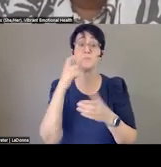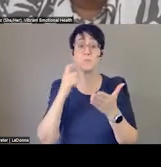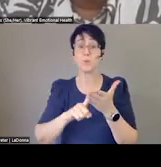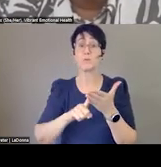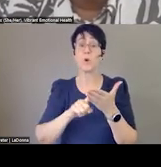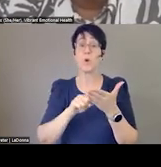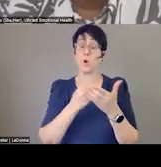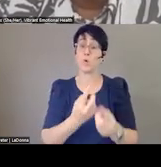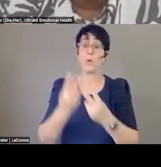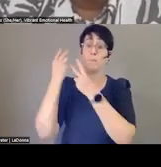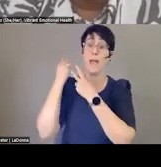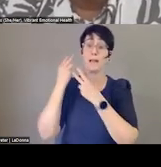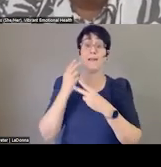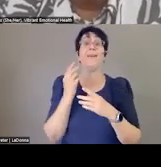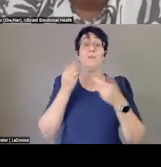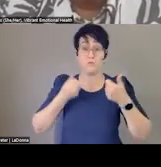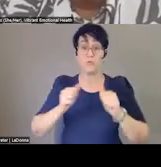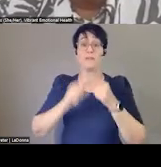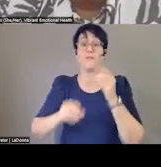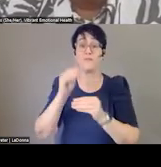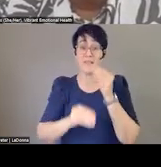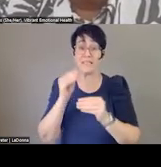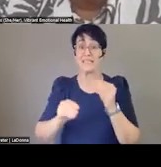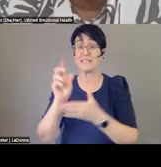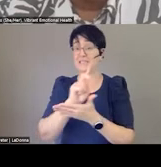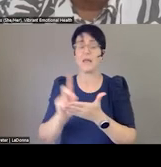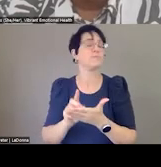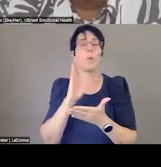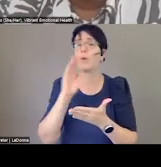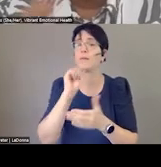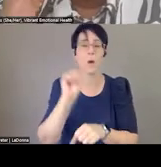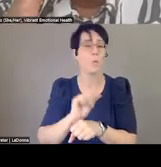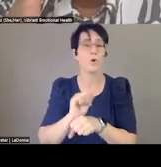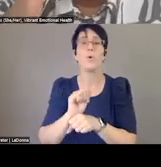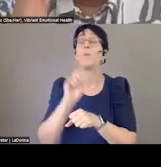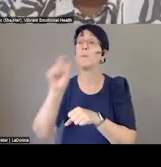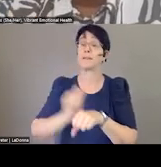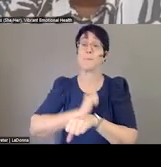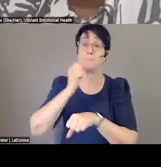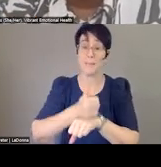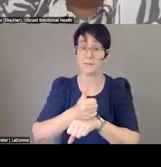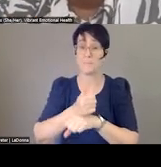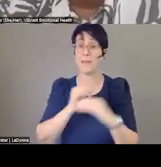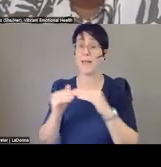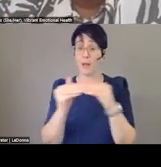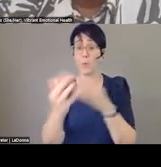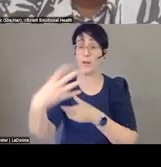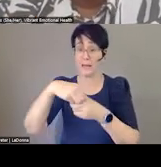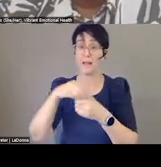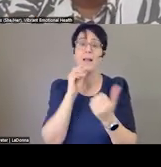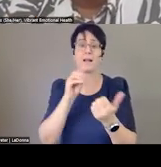nuances of race, culture, and ethnicity into the front end of 988. Again, very timely as we are approaching launch.